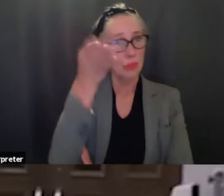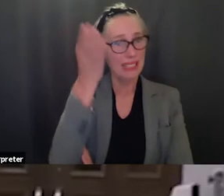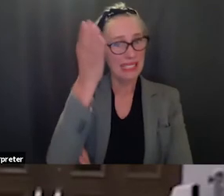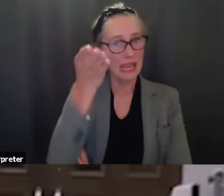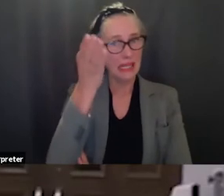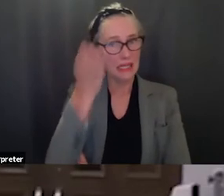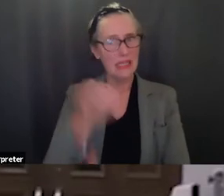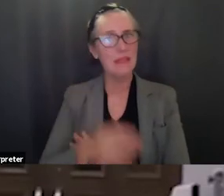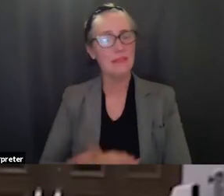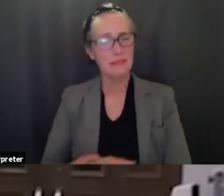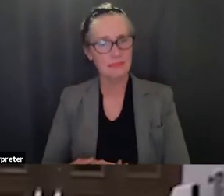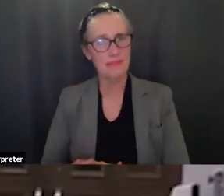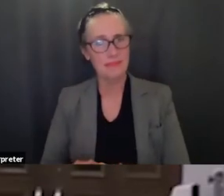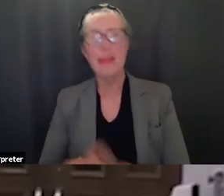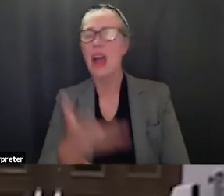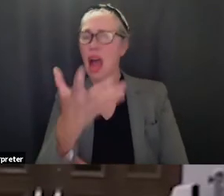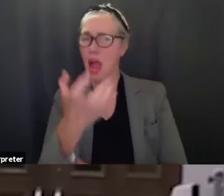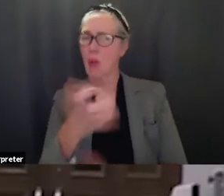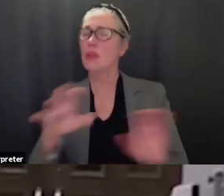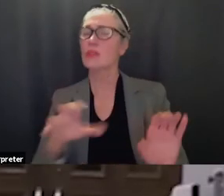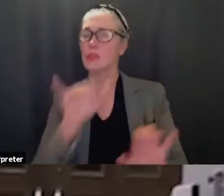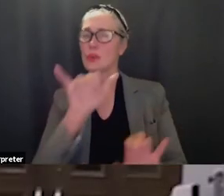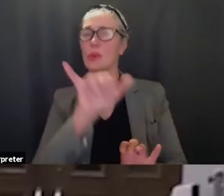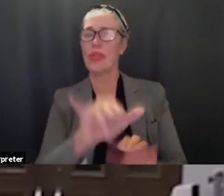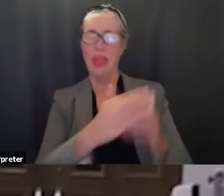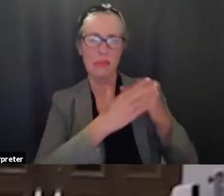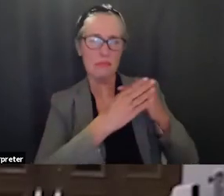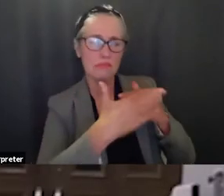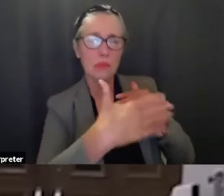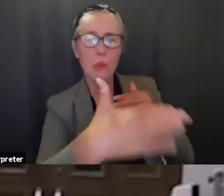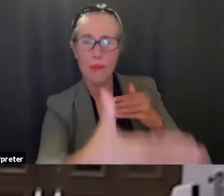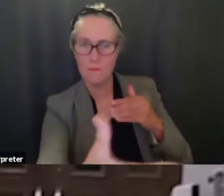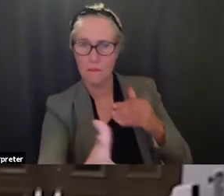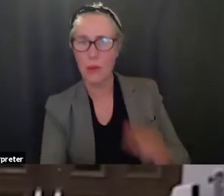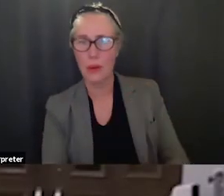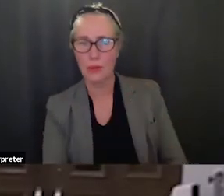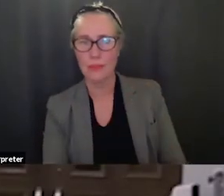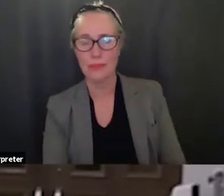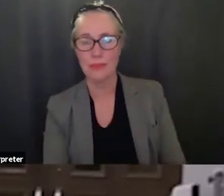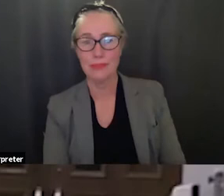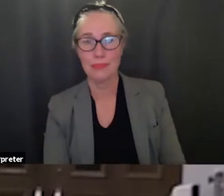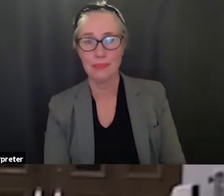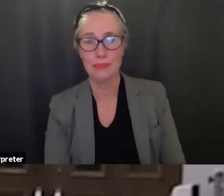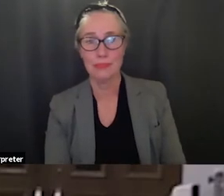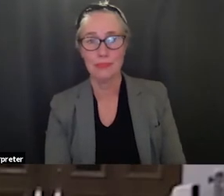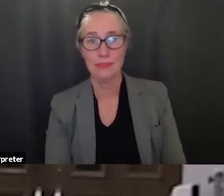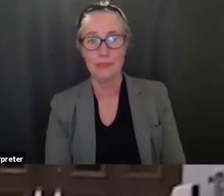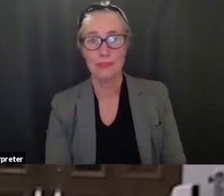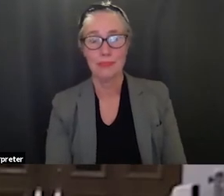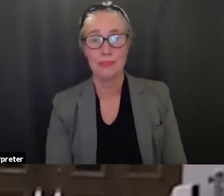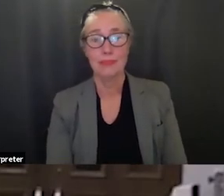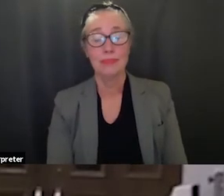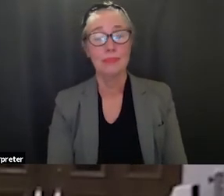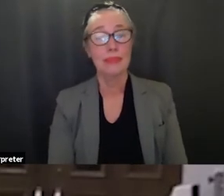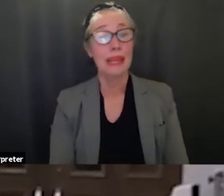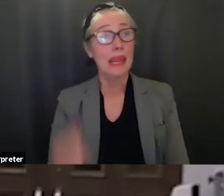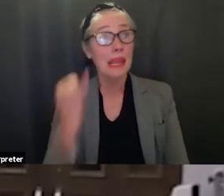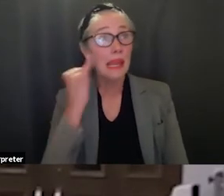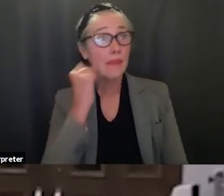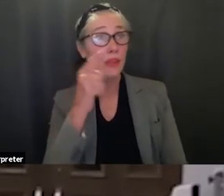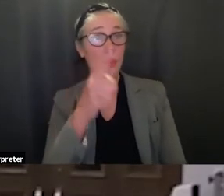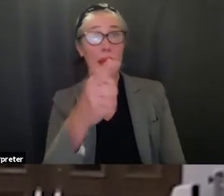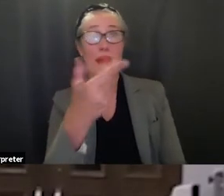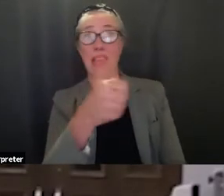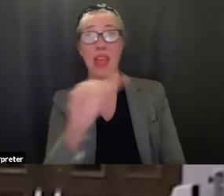was something that i would like to do uh going forward and if you my recommendation is if you have any